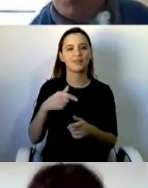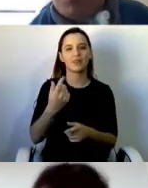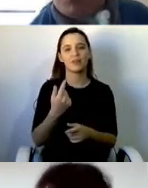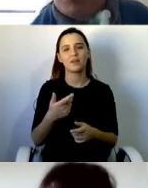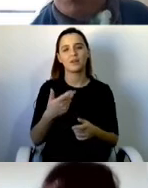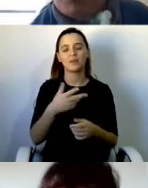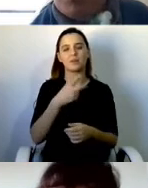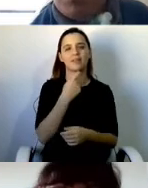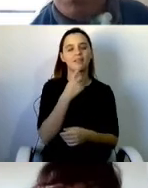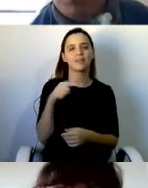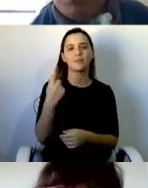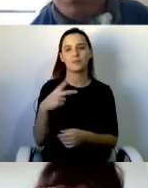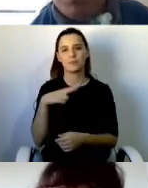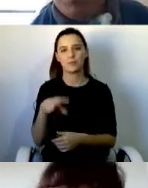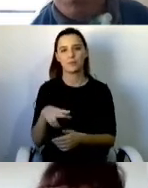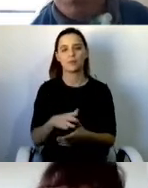Desculpe,